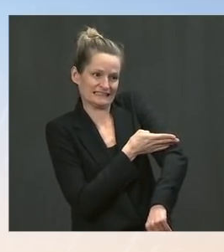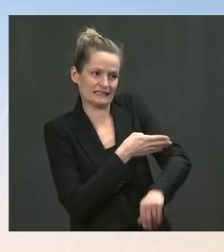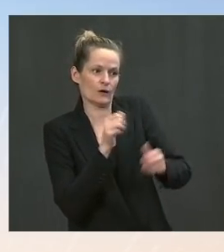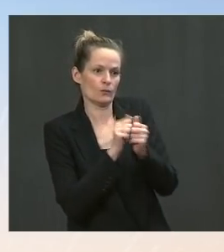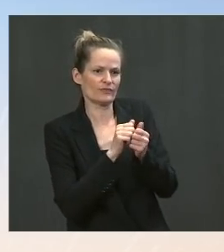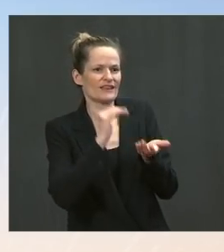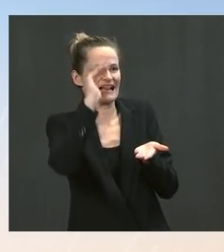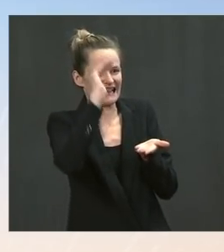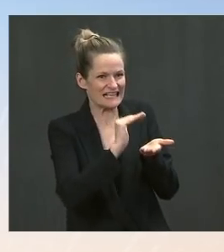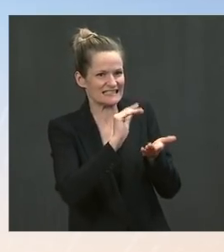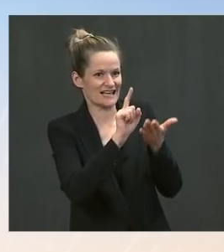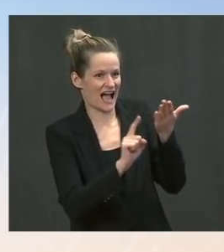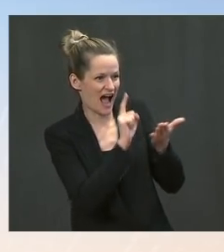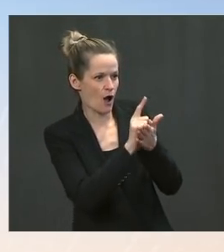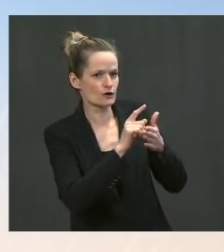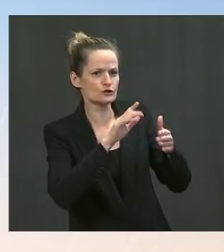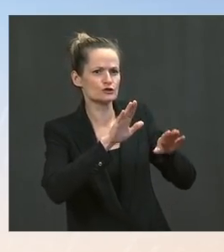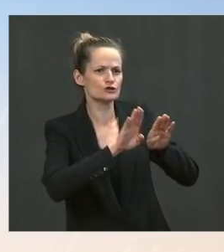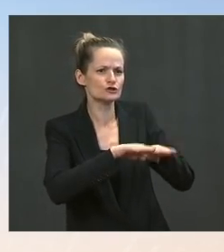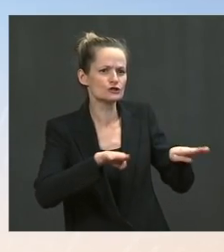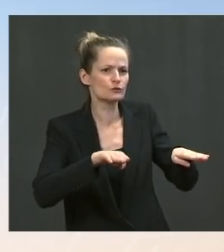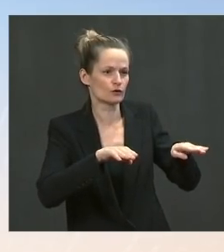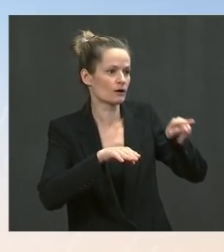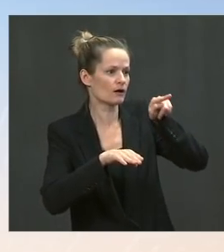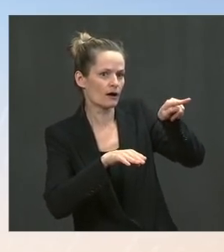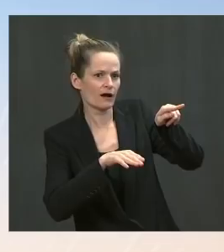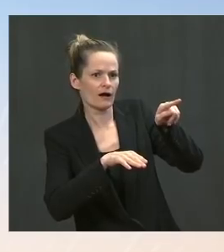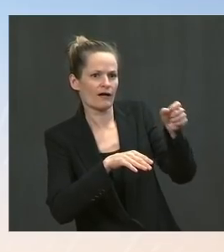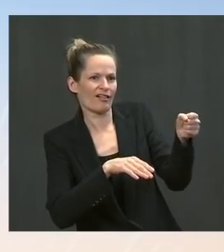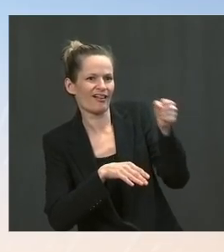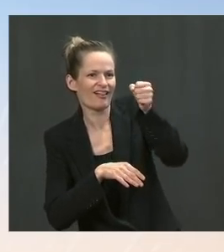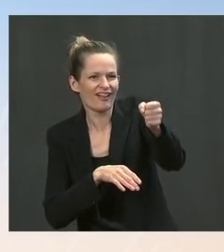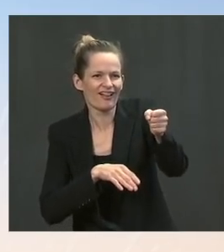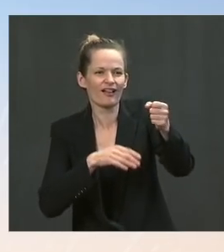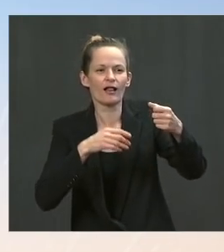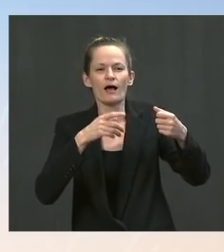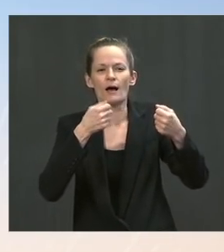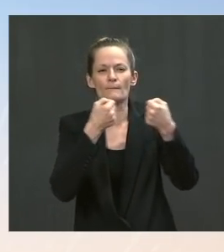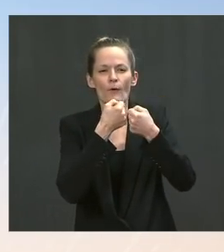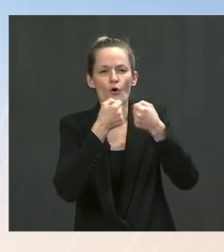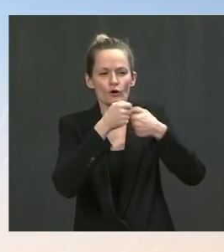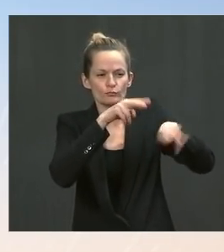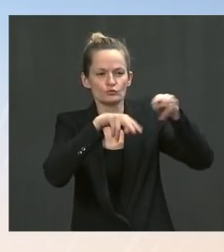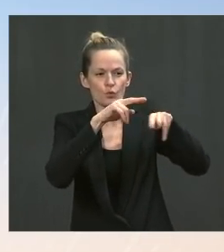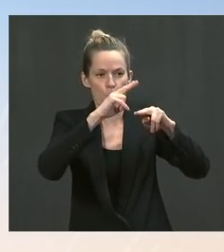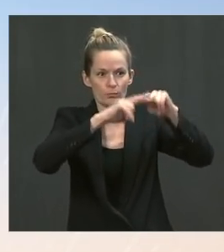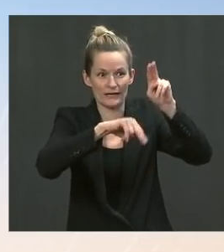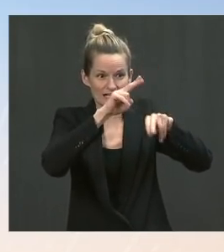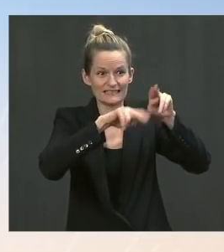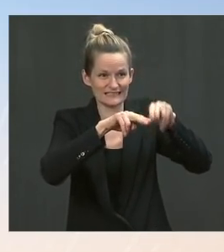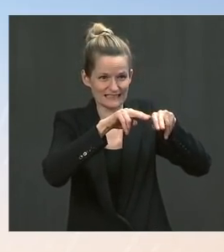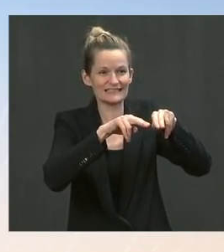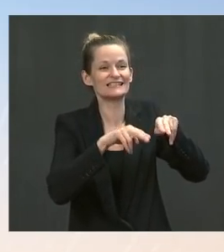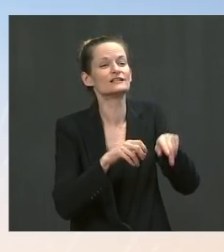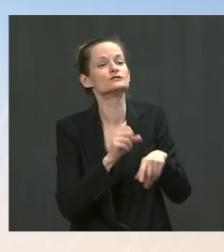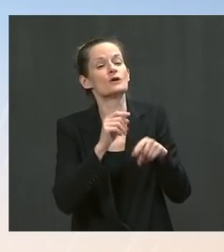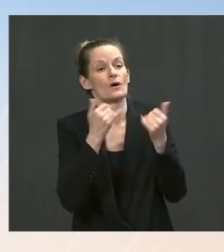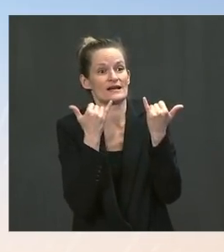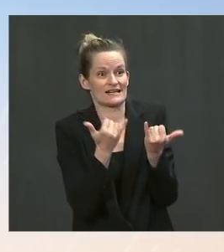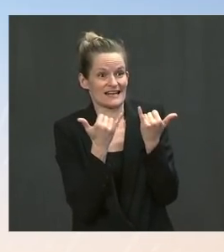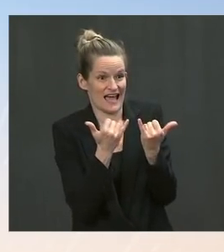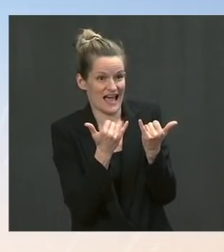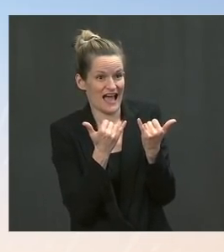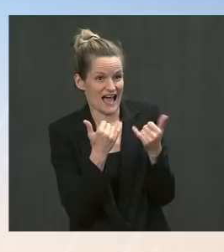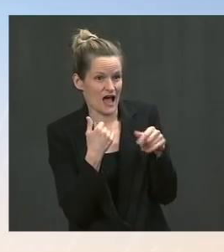facilities, most importantly, and also reducing the amount of time and days they are in HHS facilities, where they do have access to educational